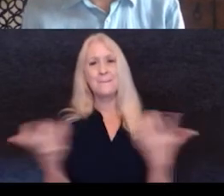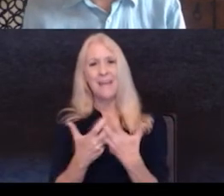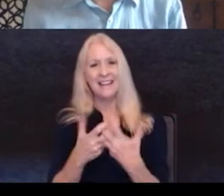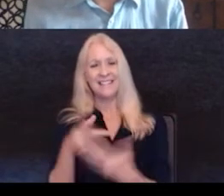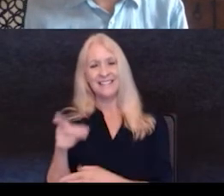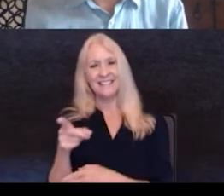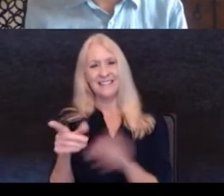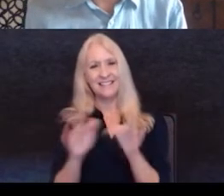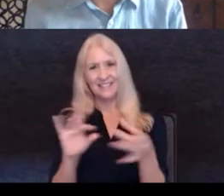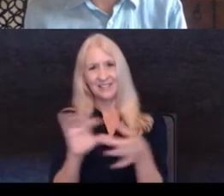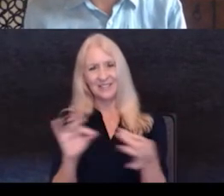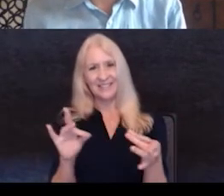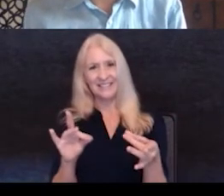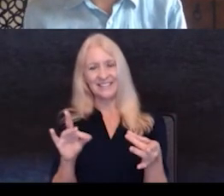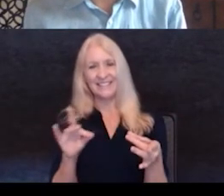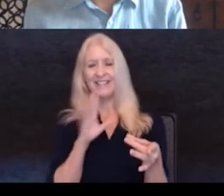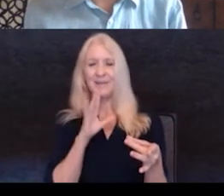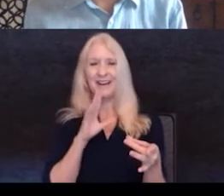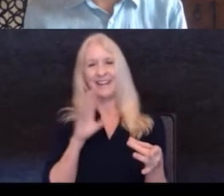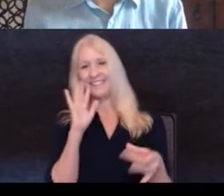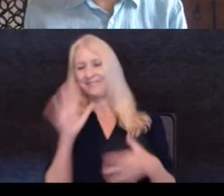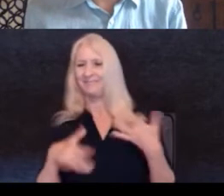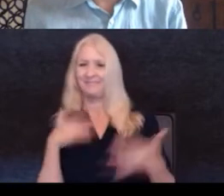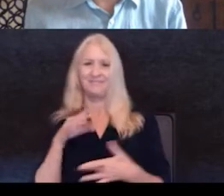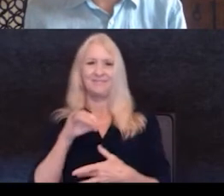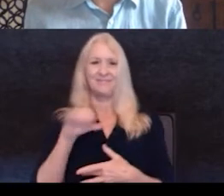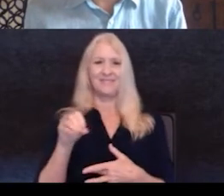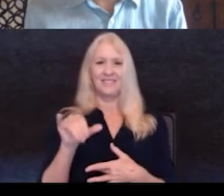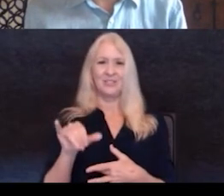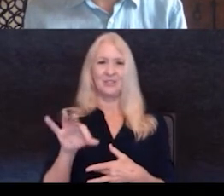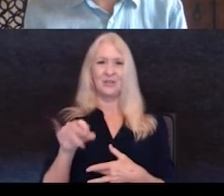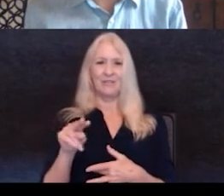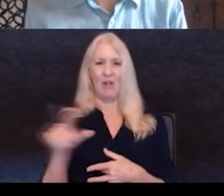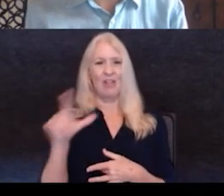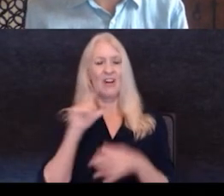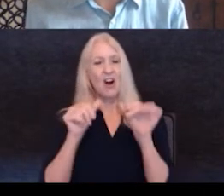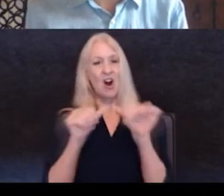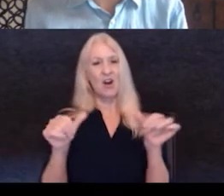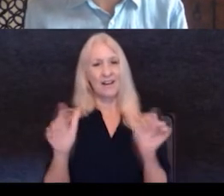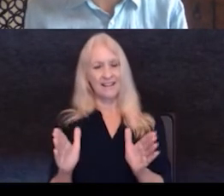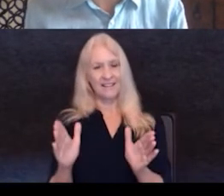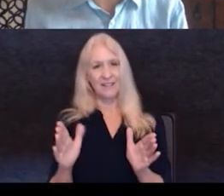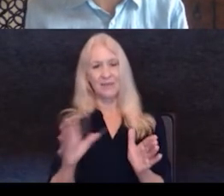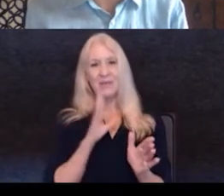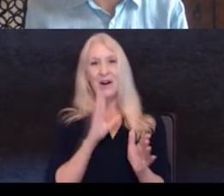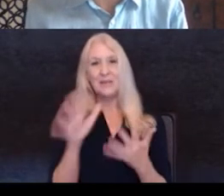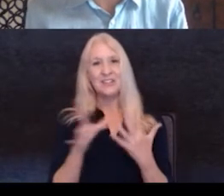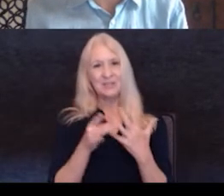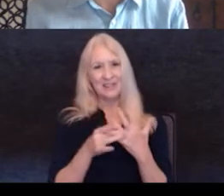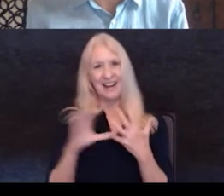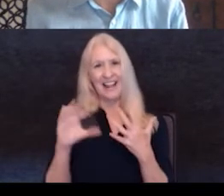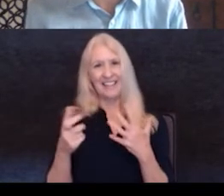story. So tell us about, talk about joyful, like, look at this, and architectural and architectural. We were talking about your ring in the chat